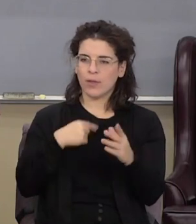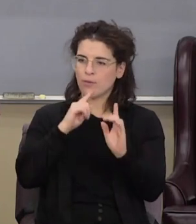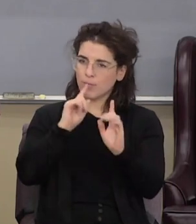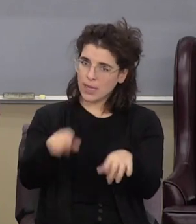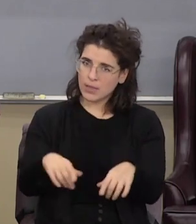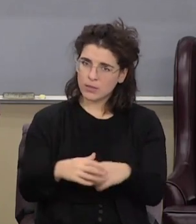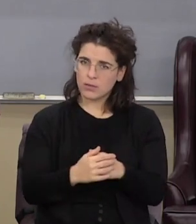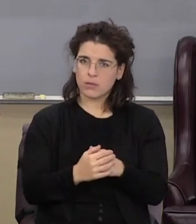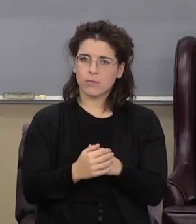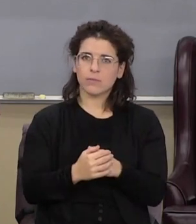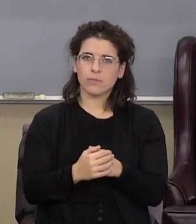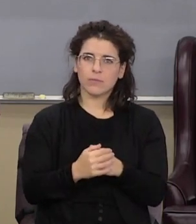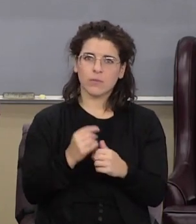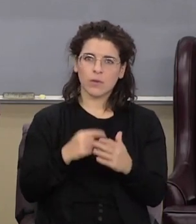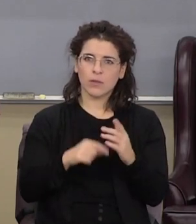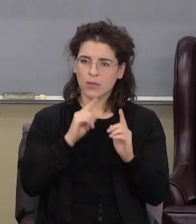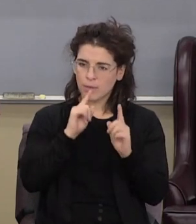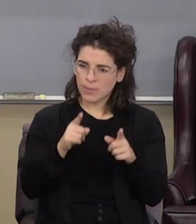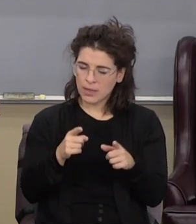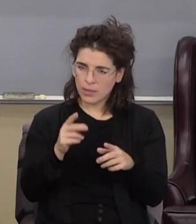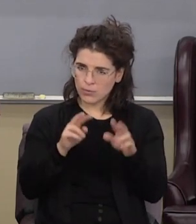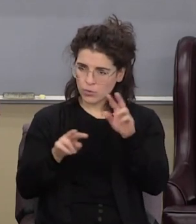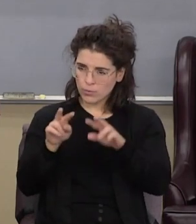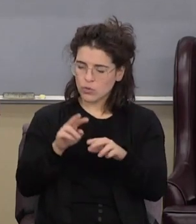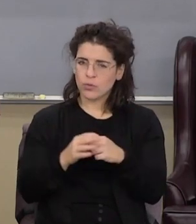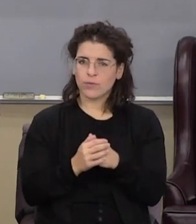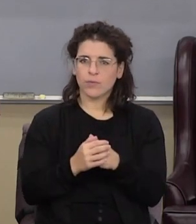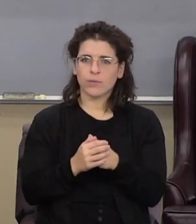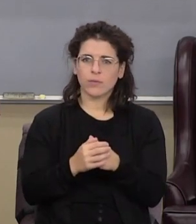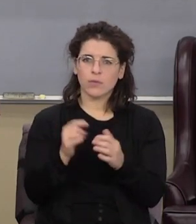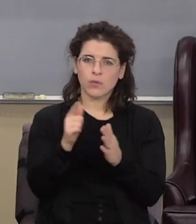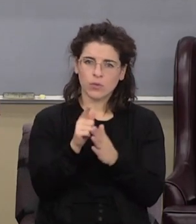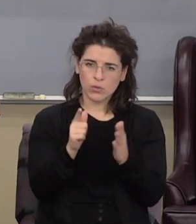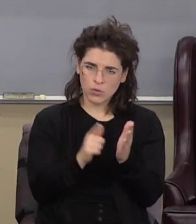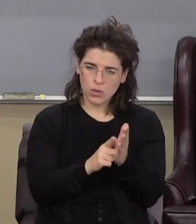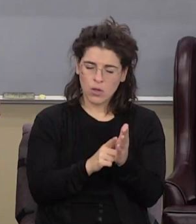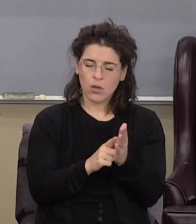you. What did he just command them to observe? The law.